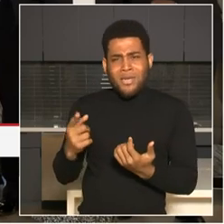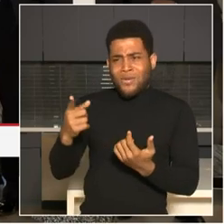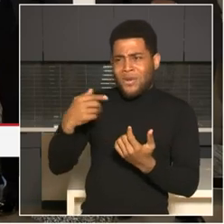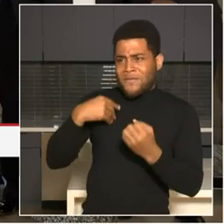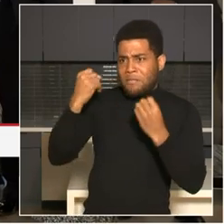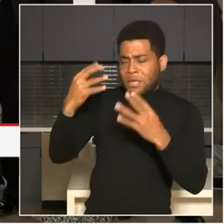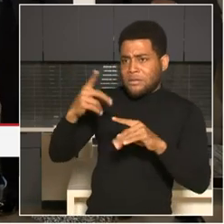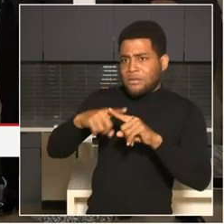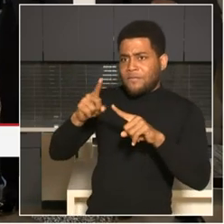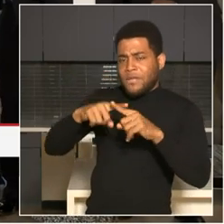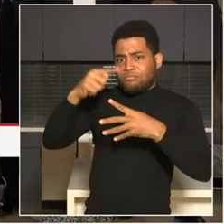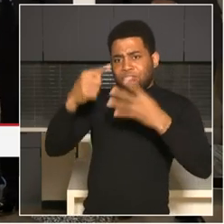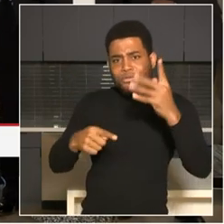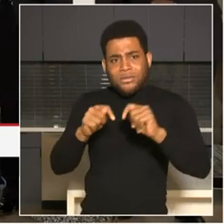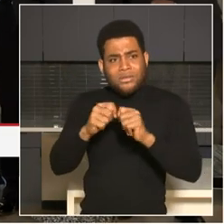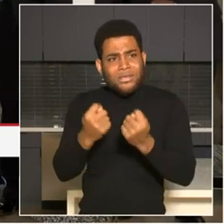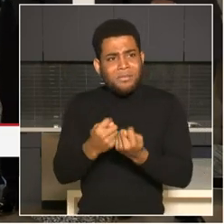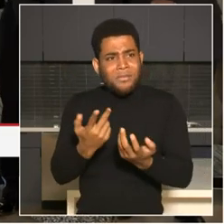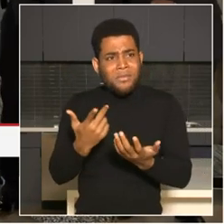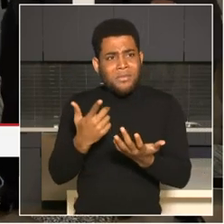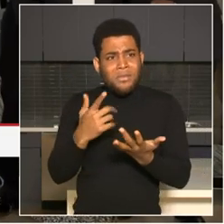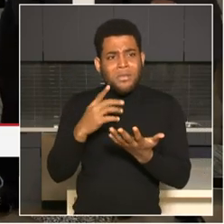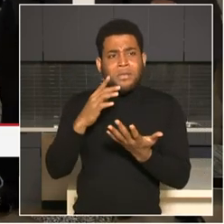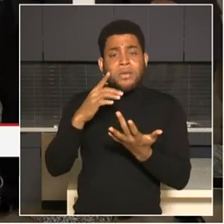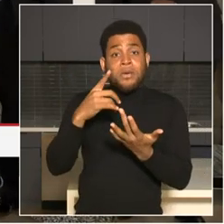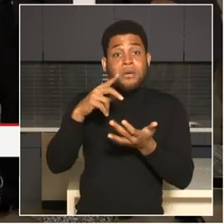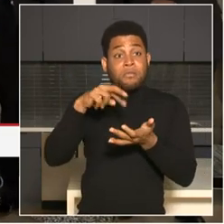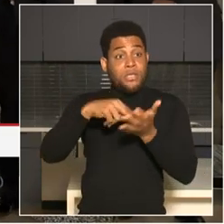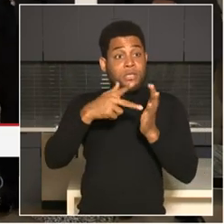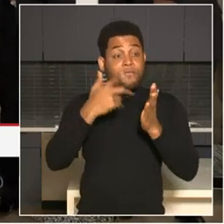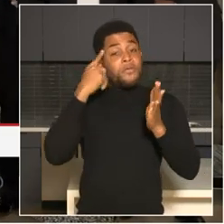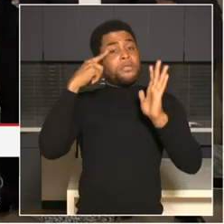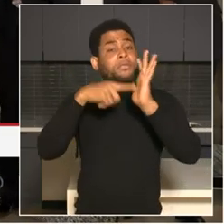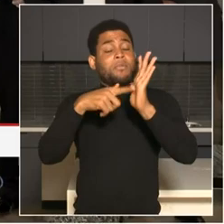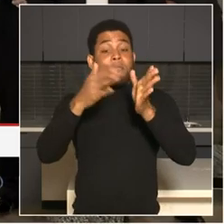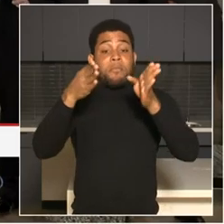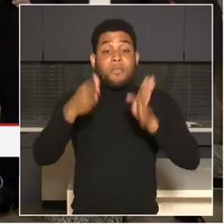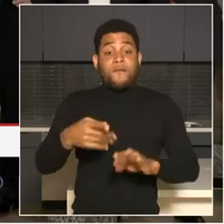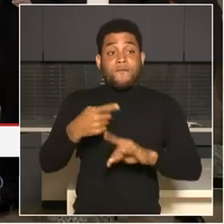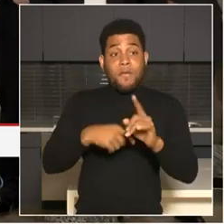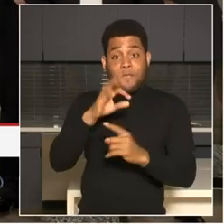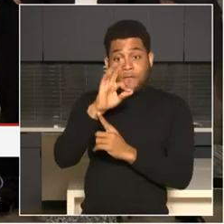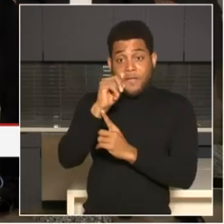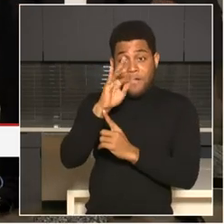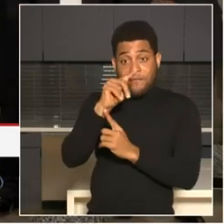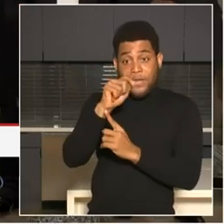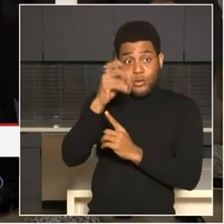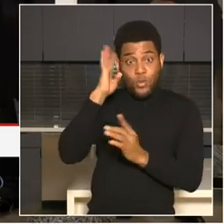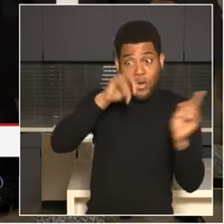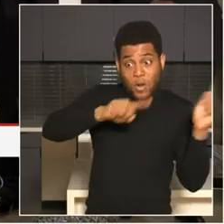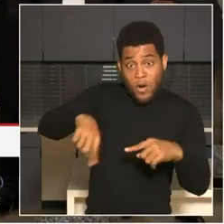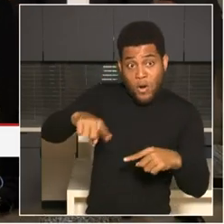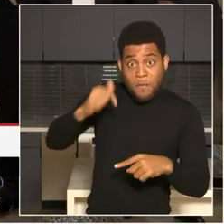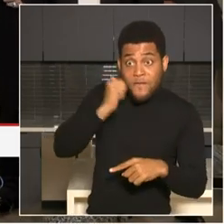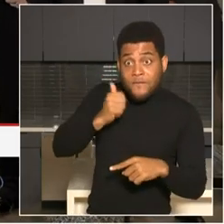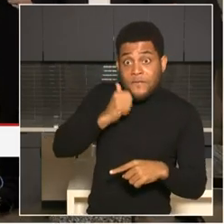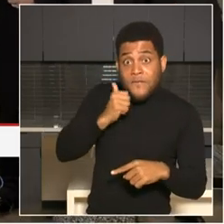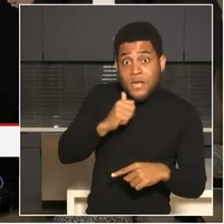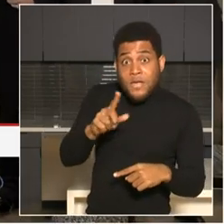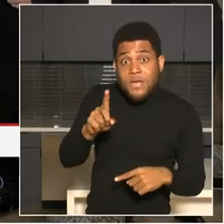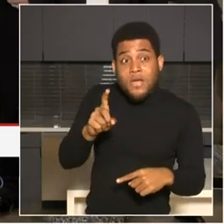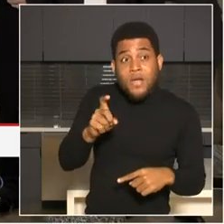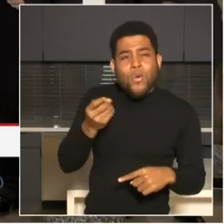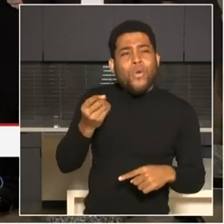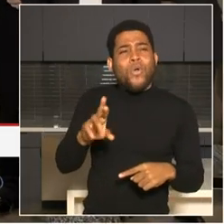How will it work in practice? also, what does this give you by including others that you can't do now? Listen, what it gives me, um, is